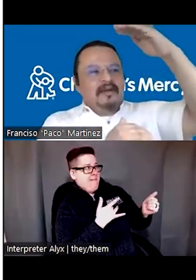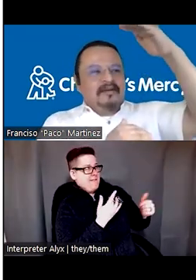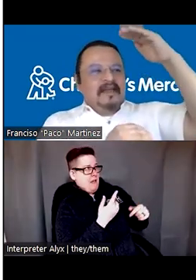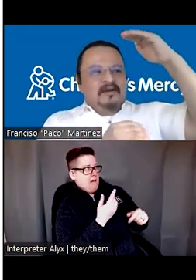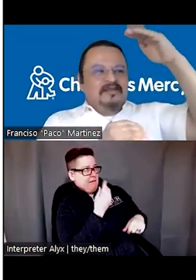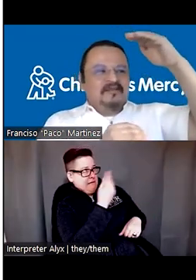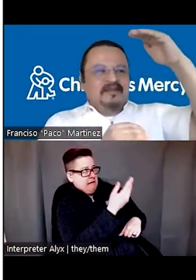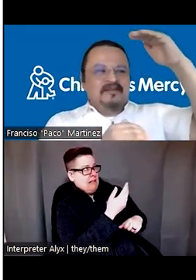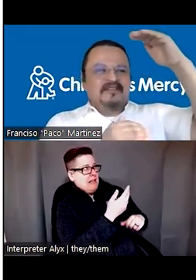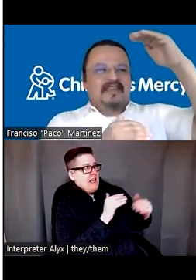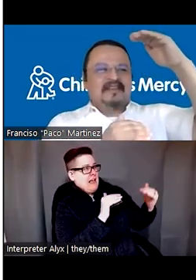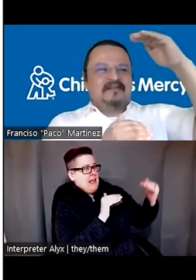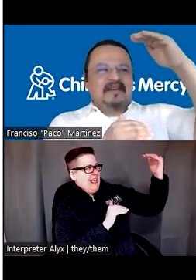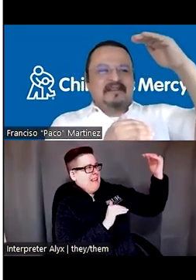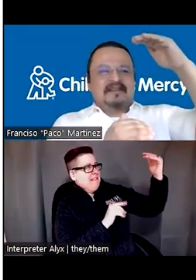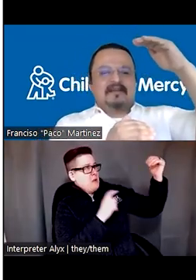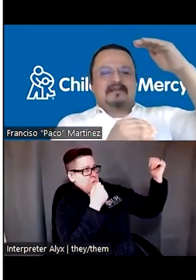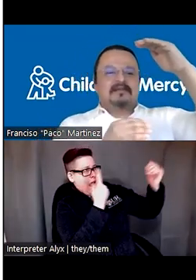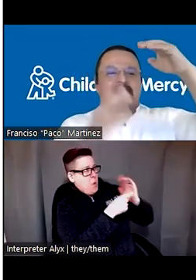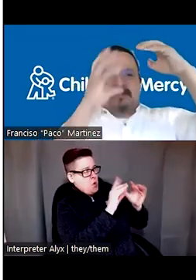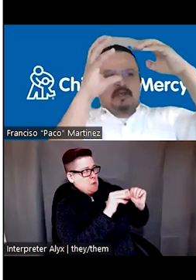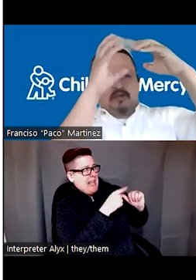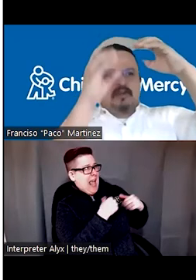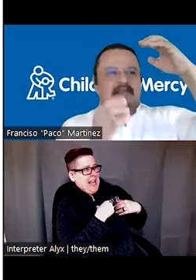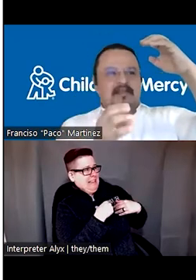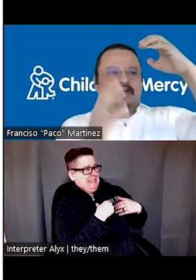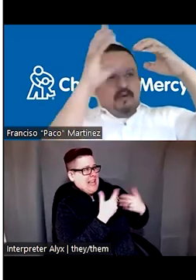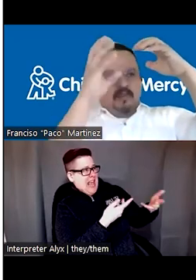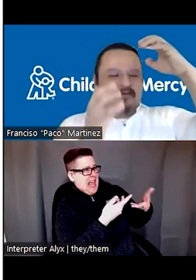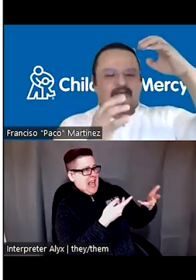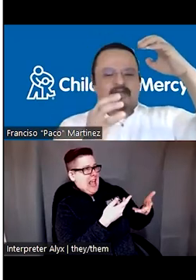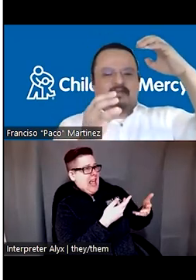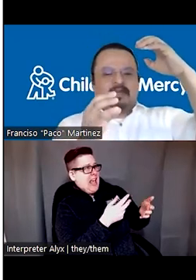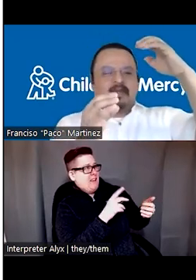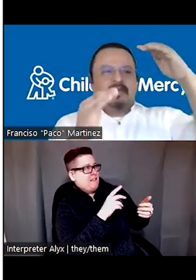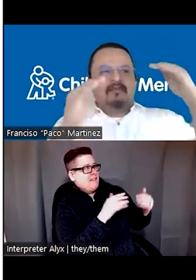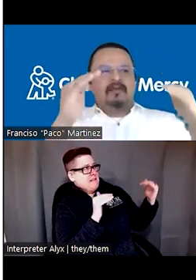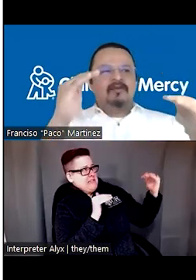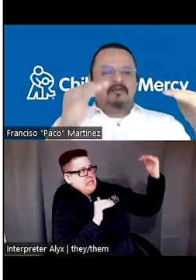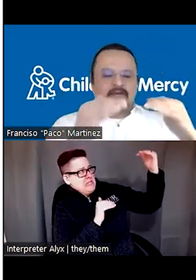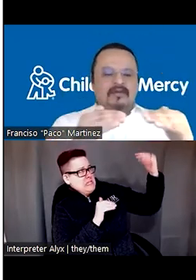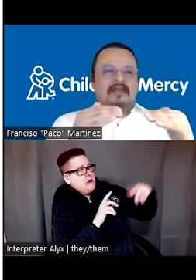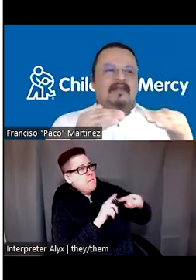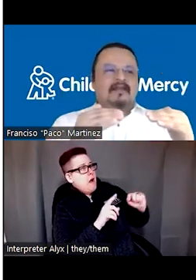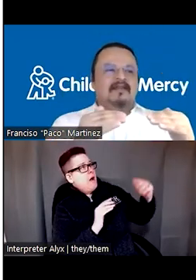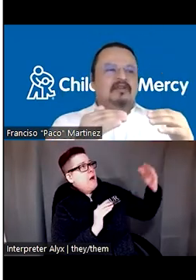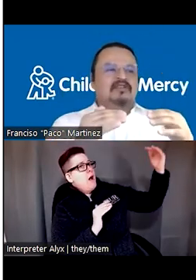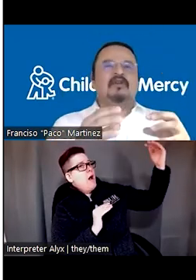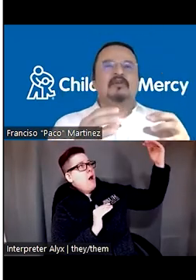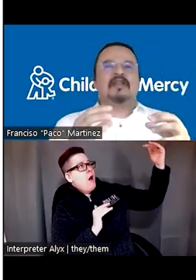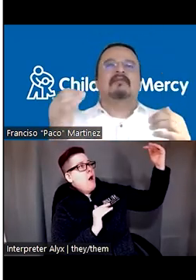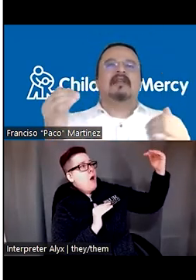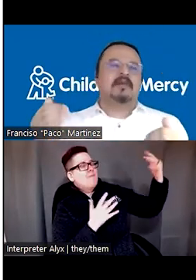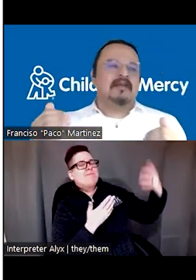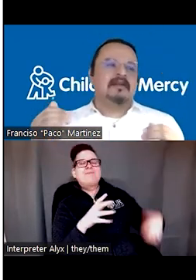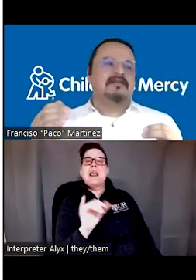over here and I don't understand what you're saying, right? Like, so that shows me that you are more powerful than me, but if you, uh, it's, it's